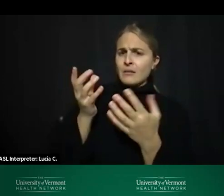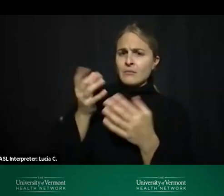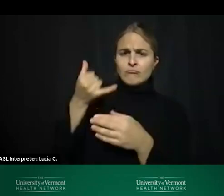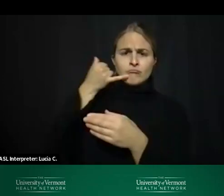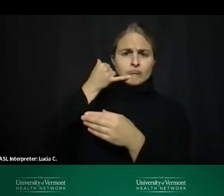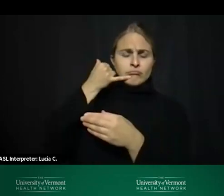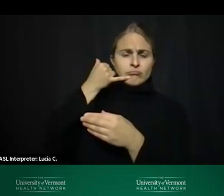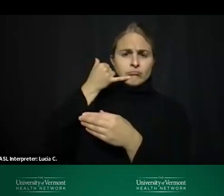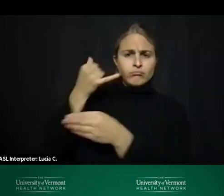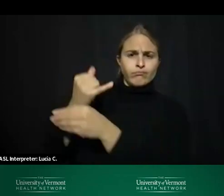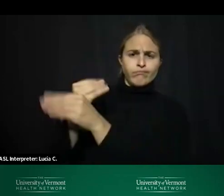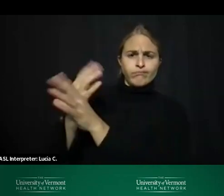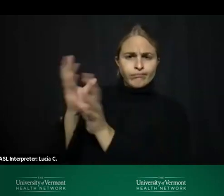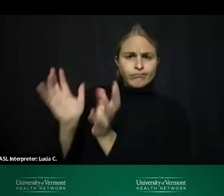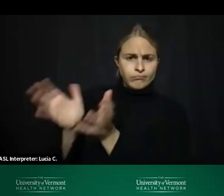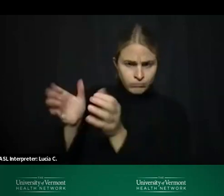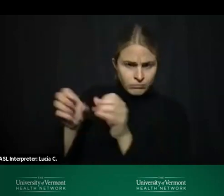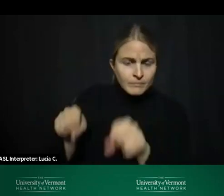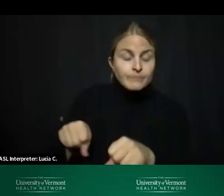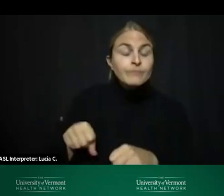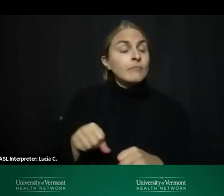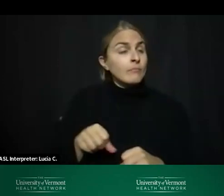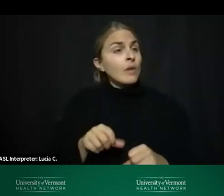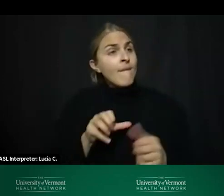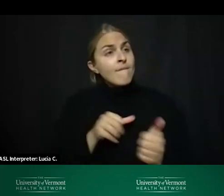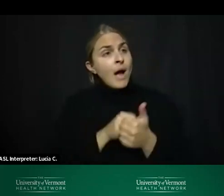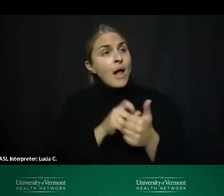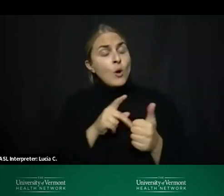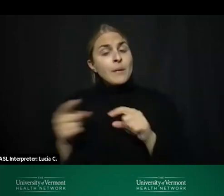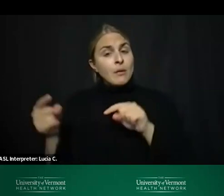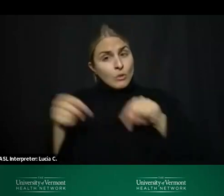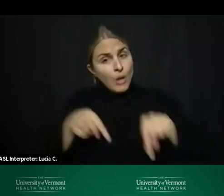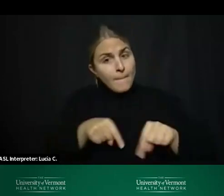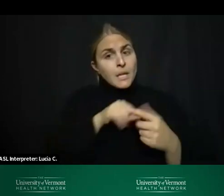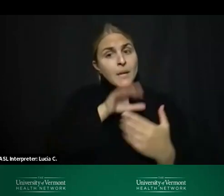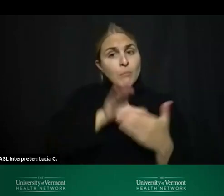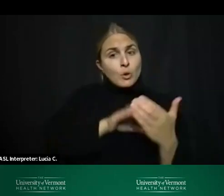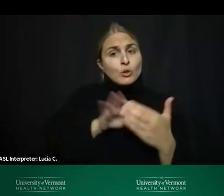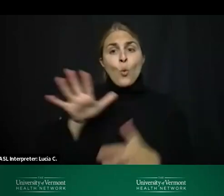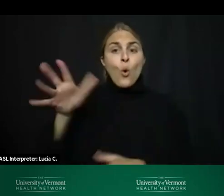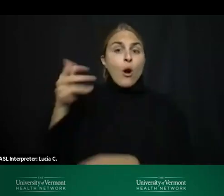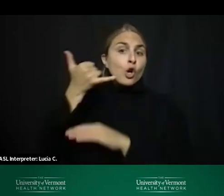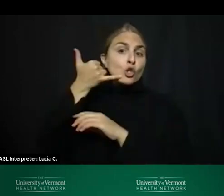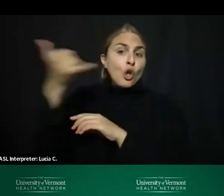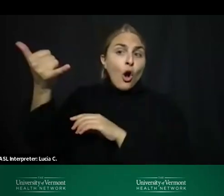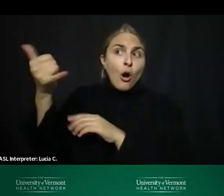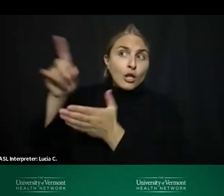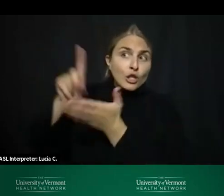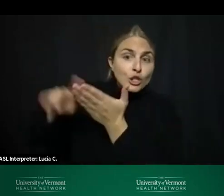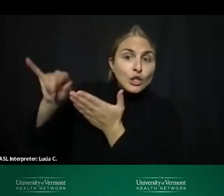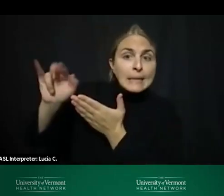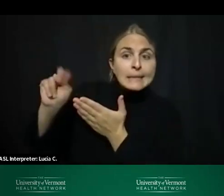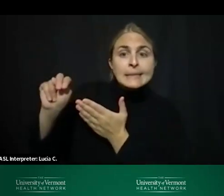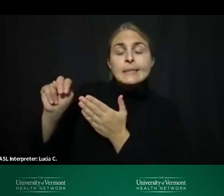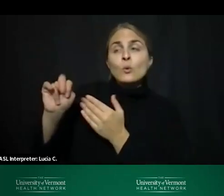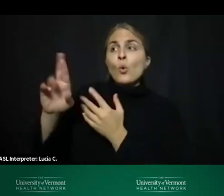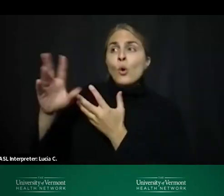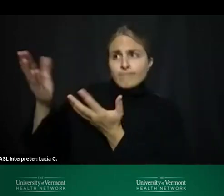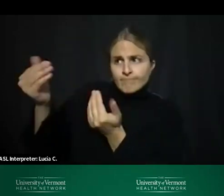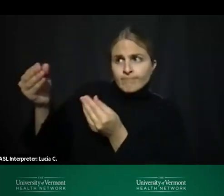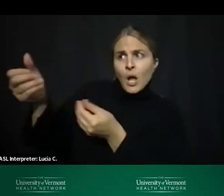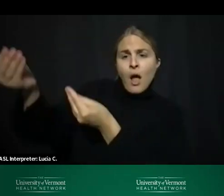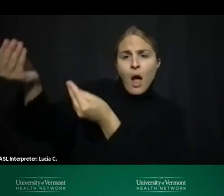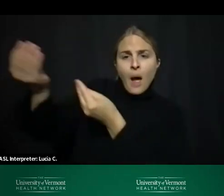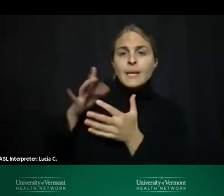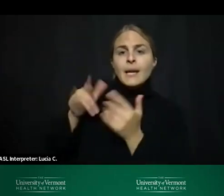so follow-up could be in person or it could also be by phone it could be a phone check-in or an update about the